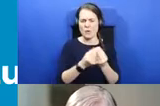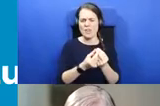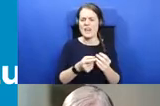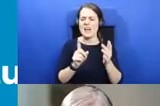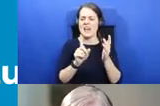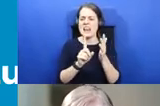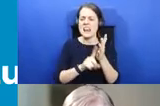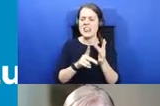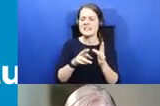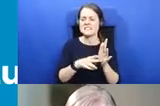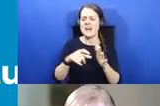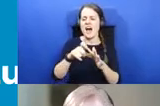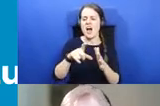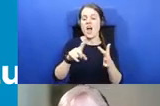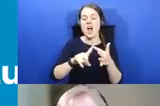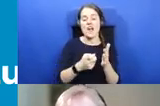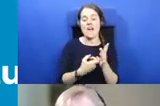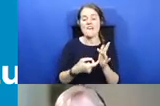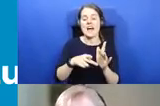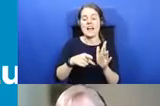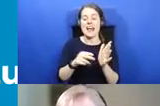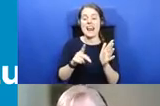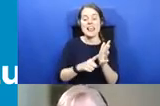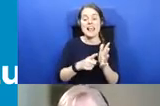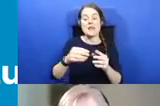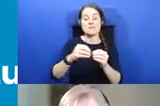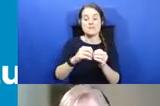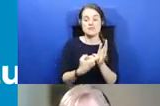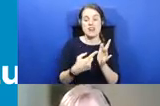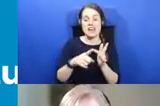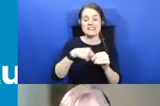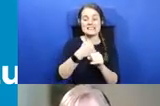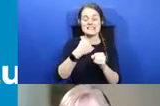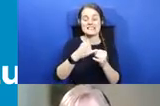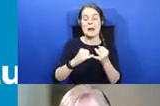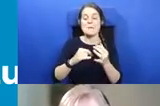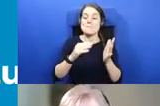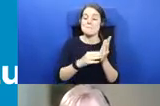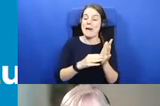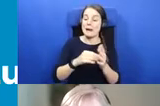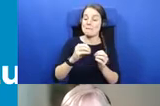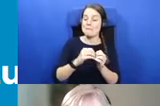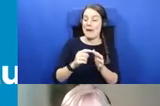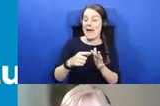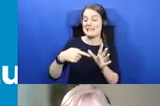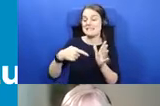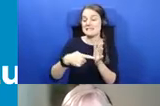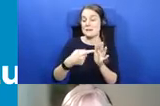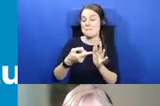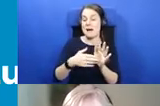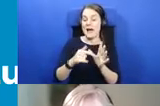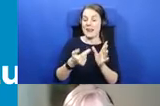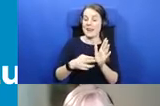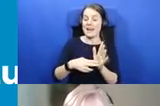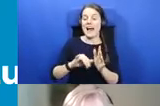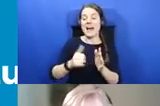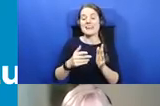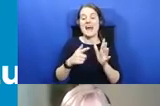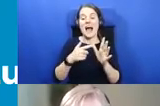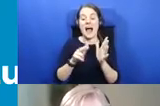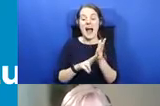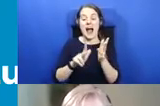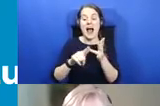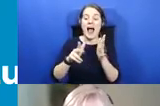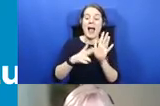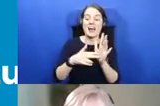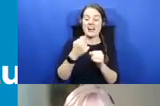Briggs, Meg Bateman and Ingus MacKimmough. And I can assure you that on the side of